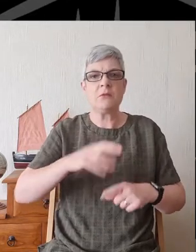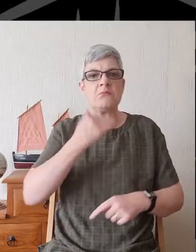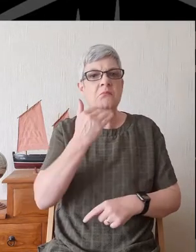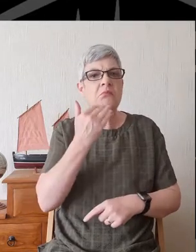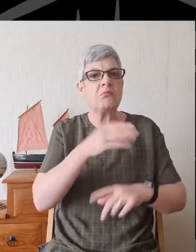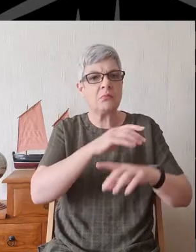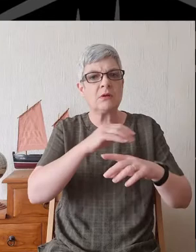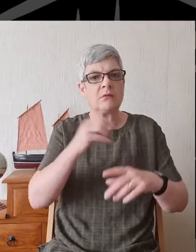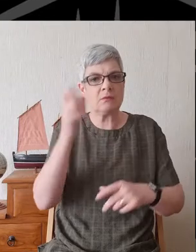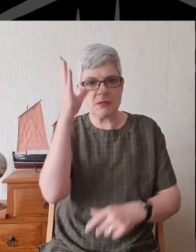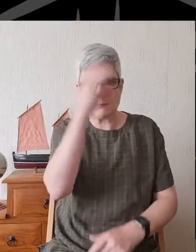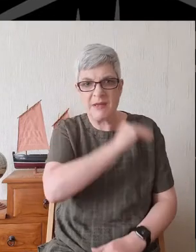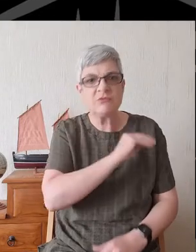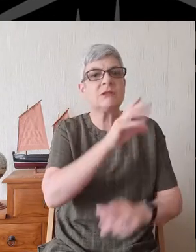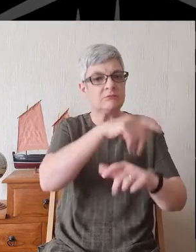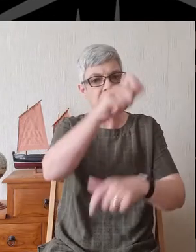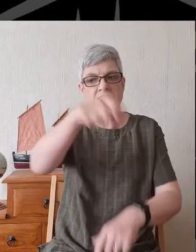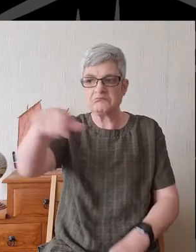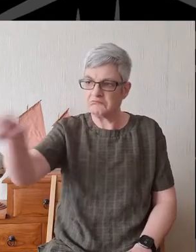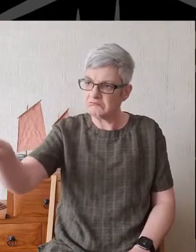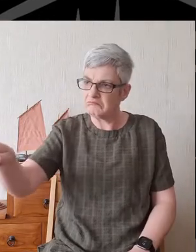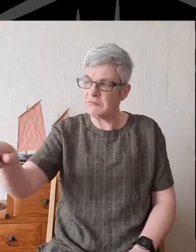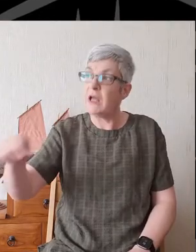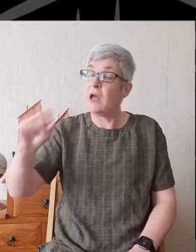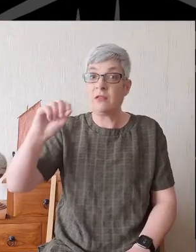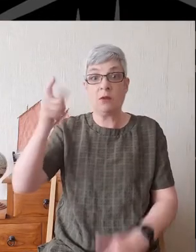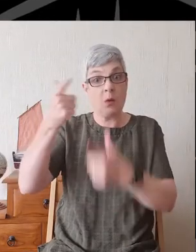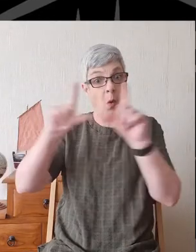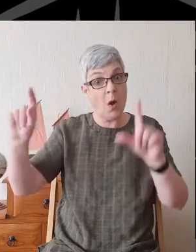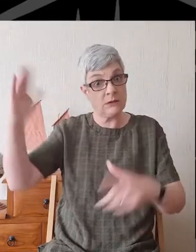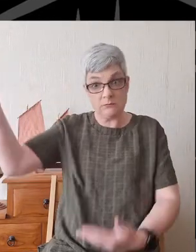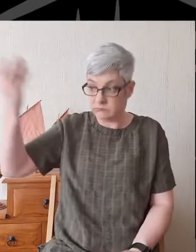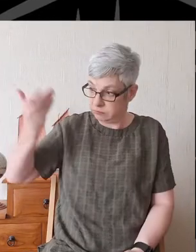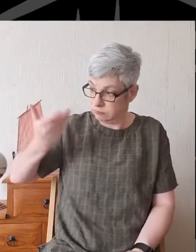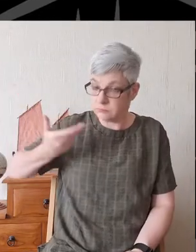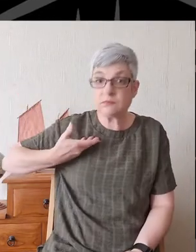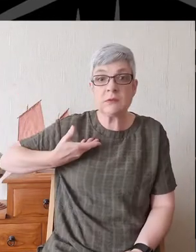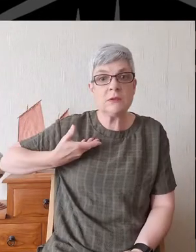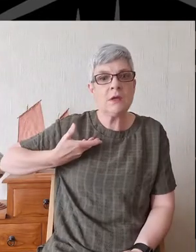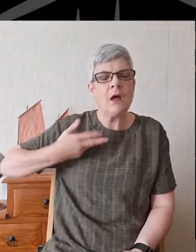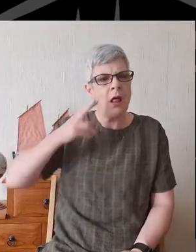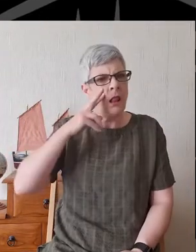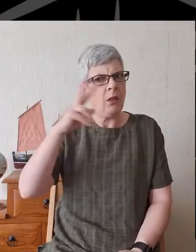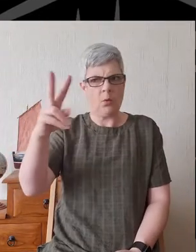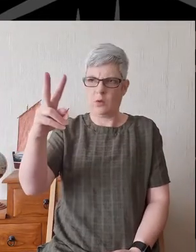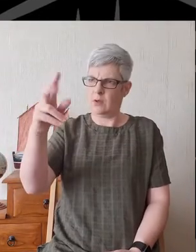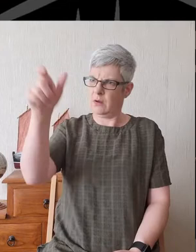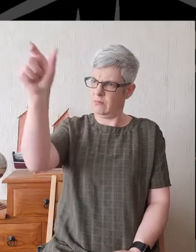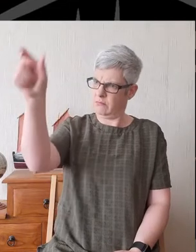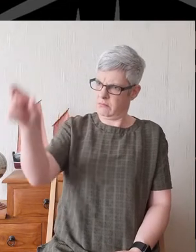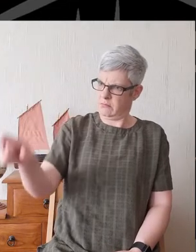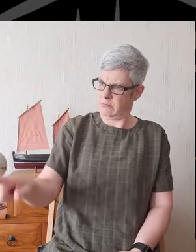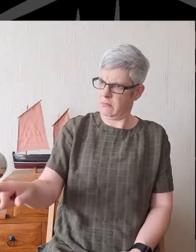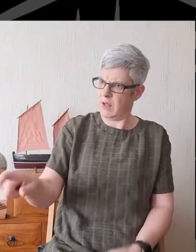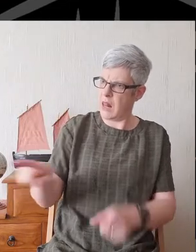me, the hand of the sovereign Lord came on me there. I looked, and I saw a figure like that of a man. From what